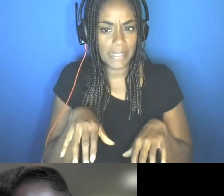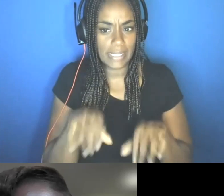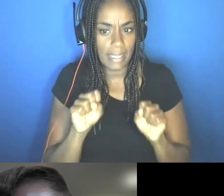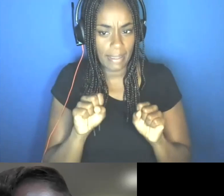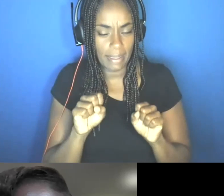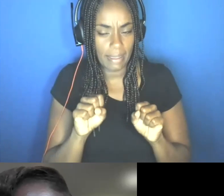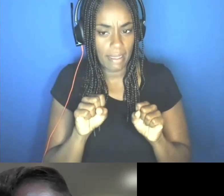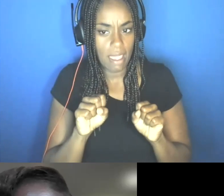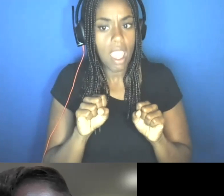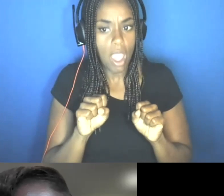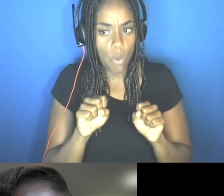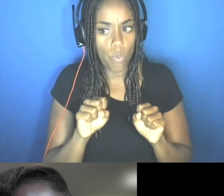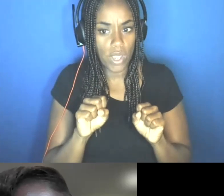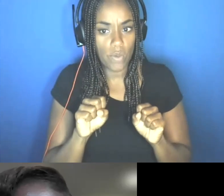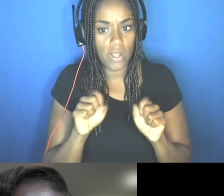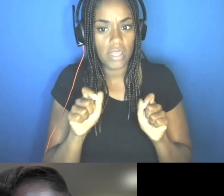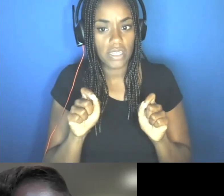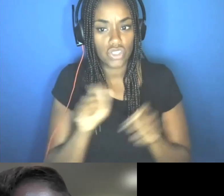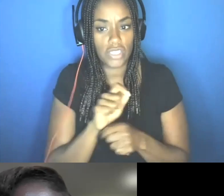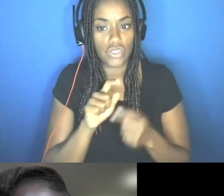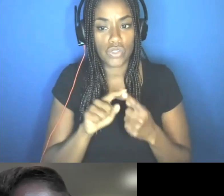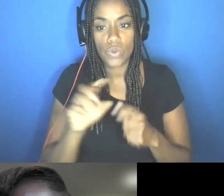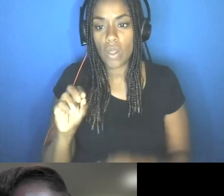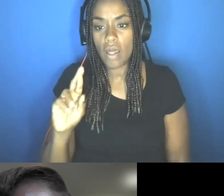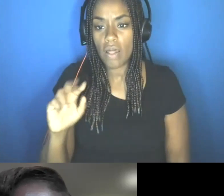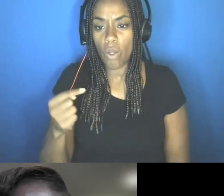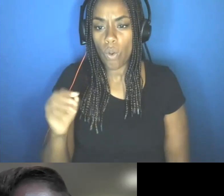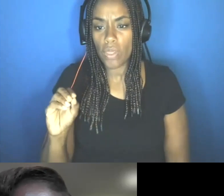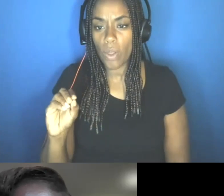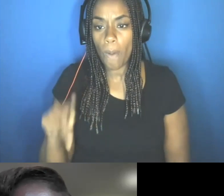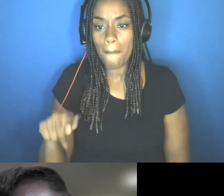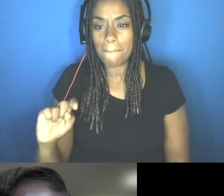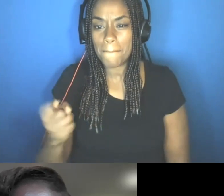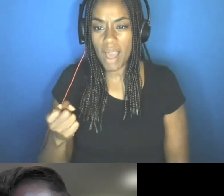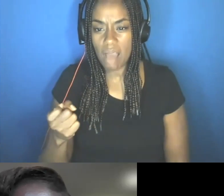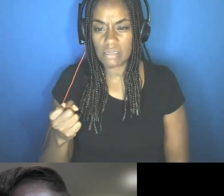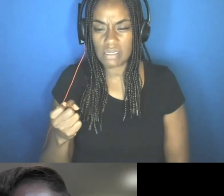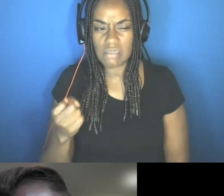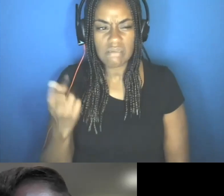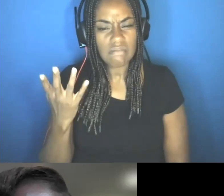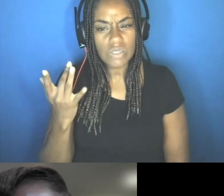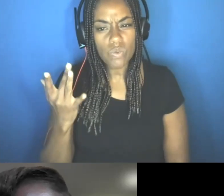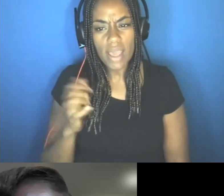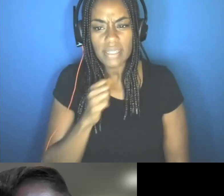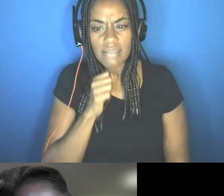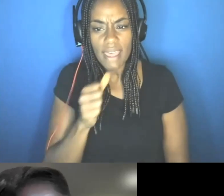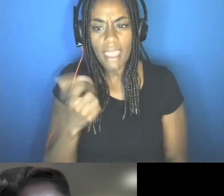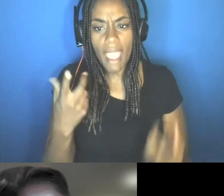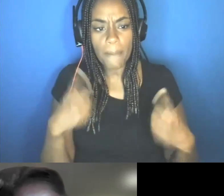we were going to go with the orthopox virus. So what, where did that, where does that stand and why wasn't that adopted?